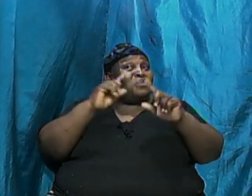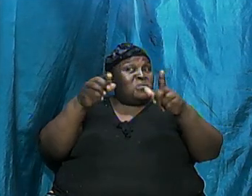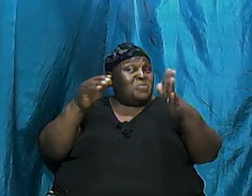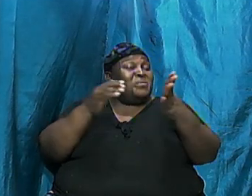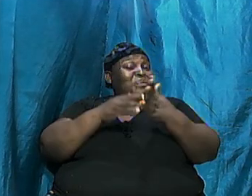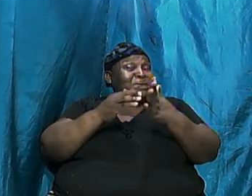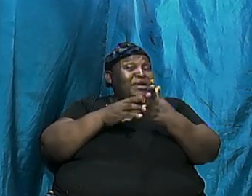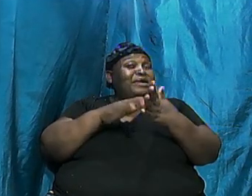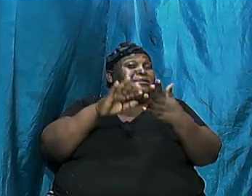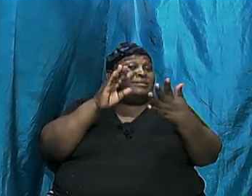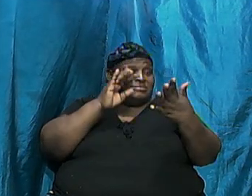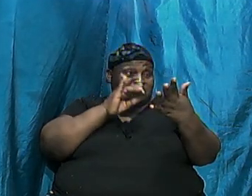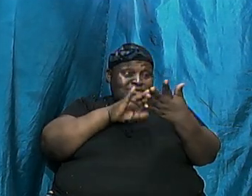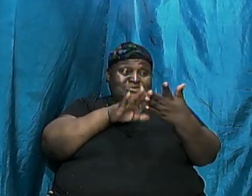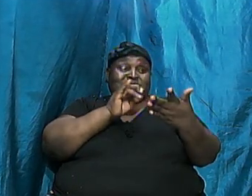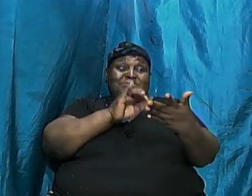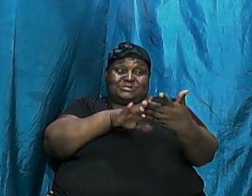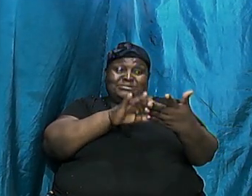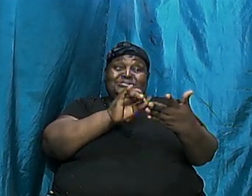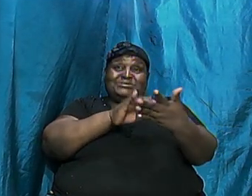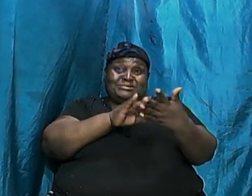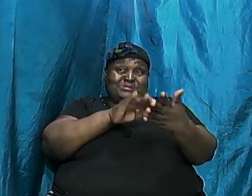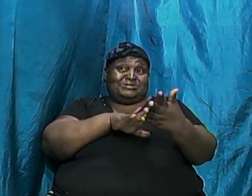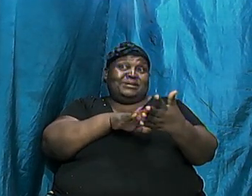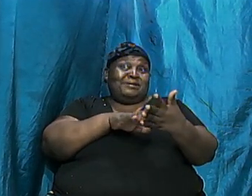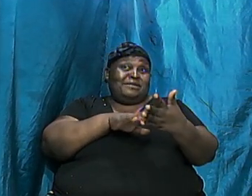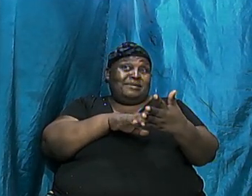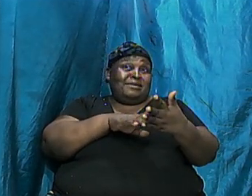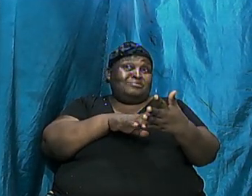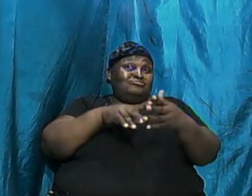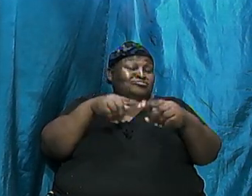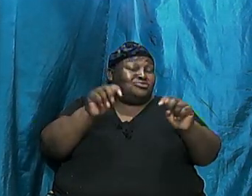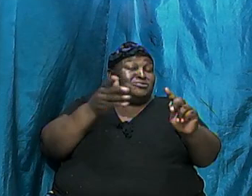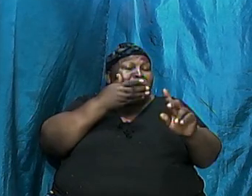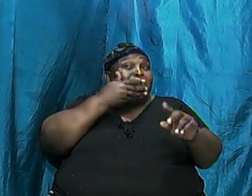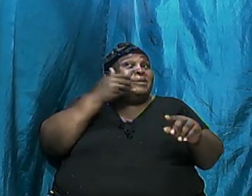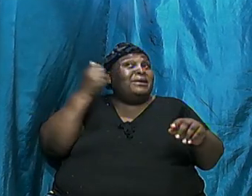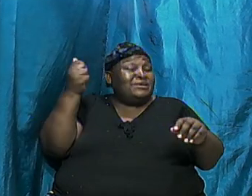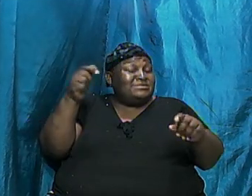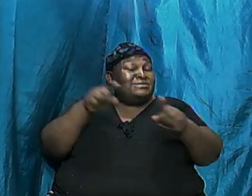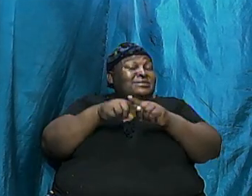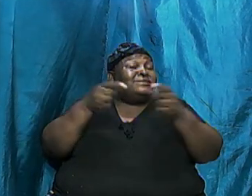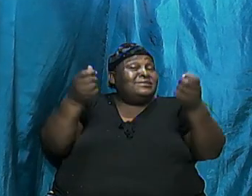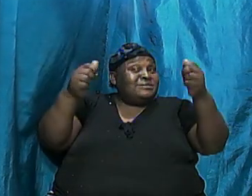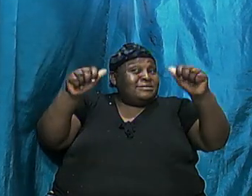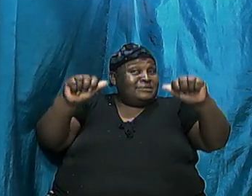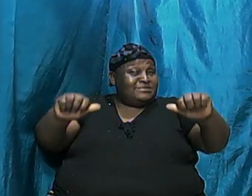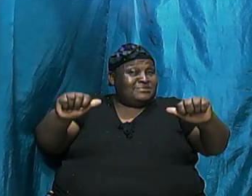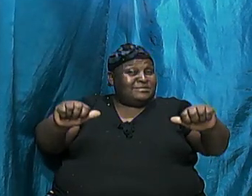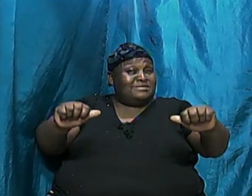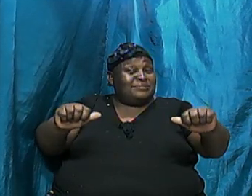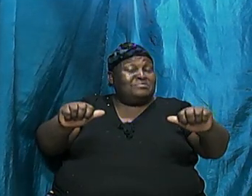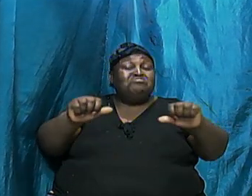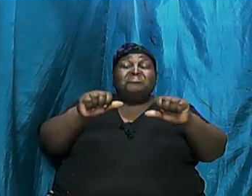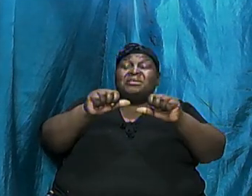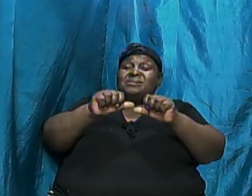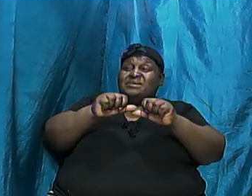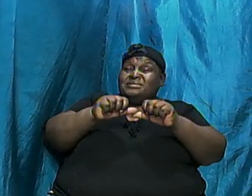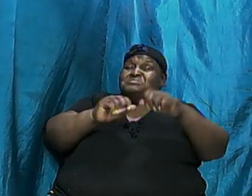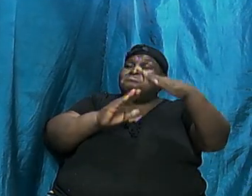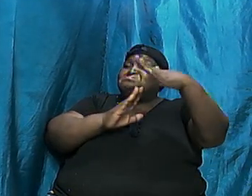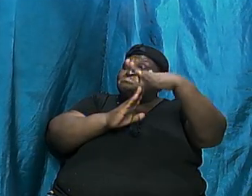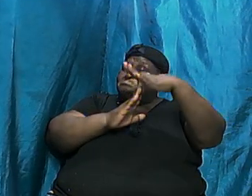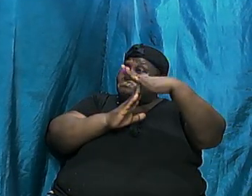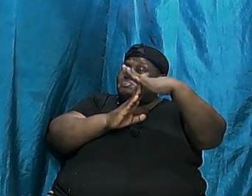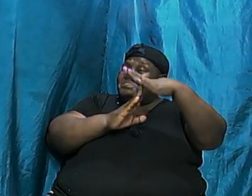and try as best and as we possibly can to stay atop of the things that we